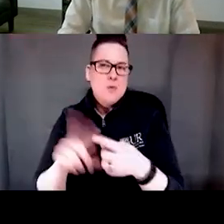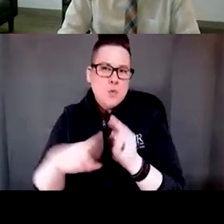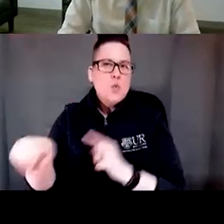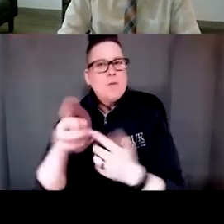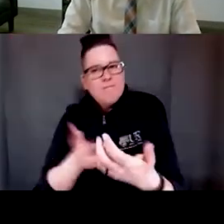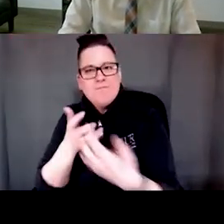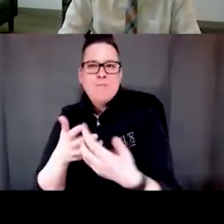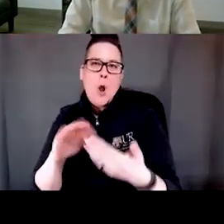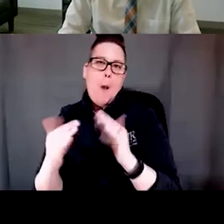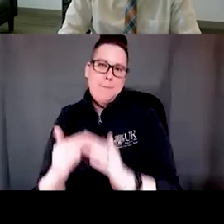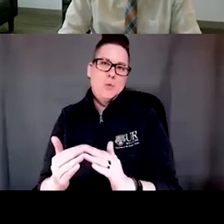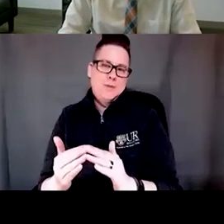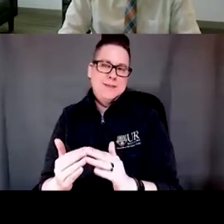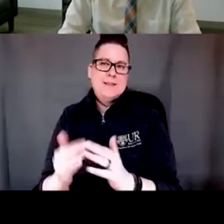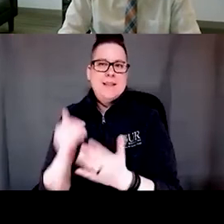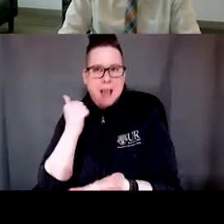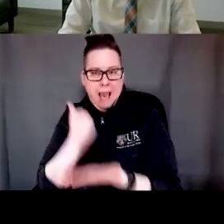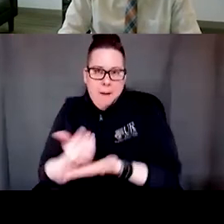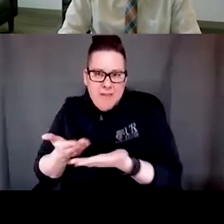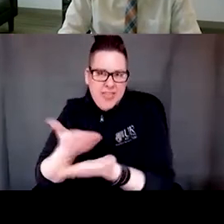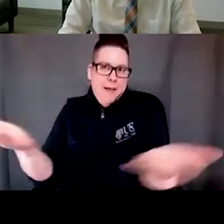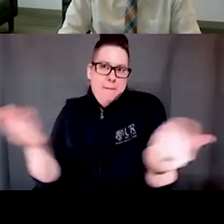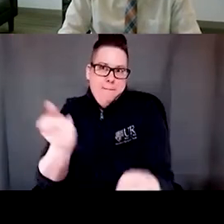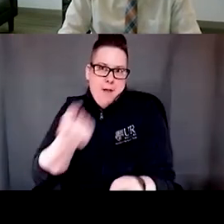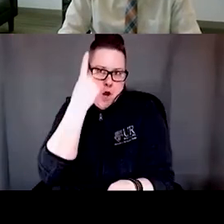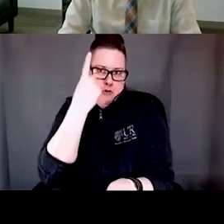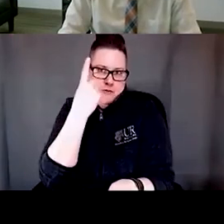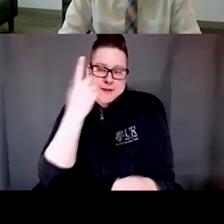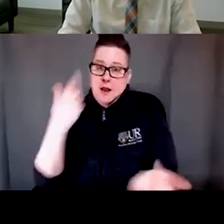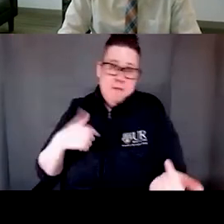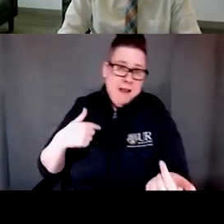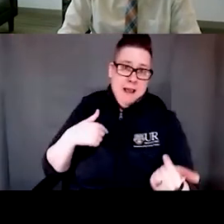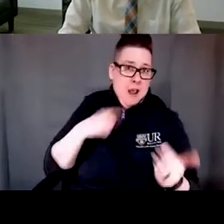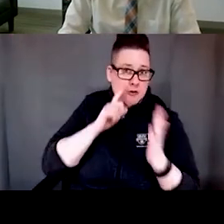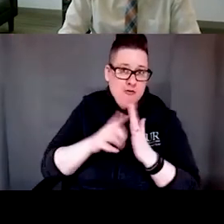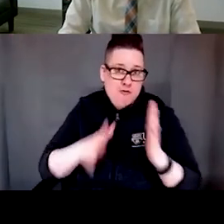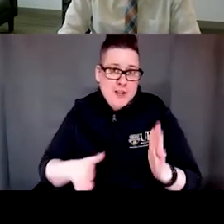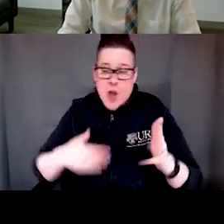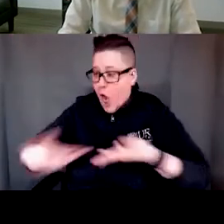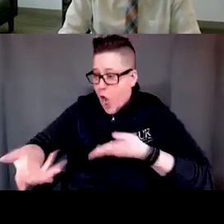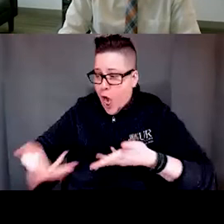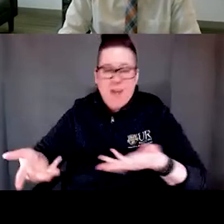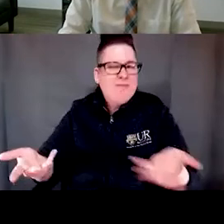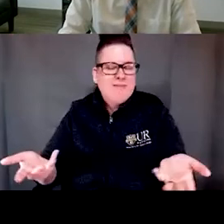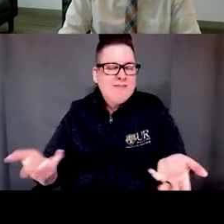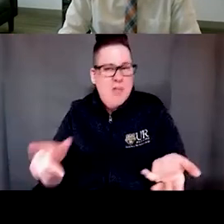in a way that the community can understand and are willing to accept